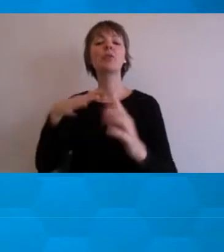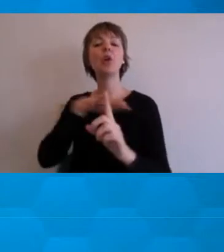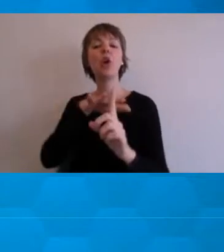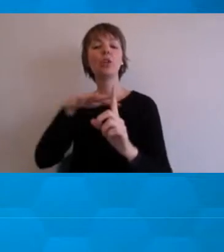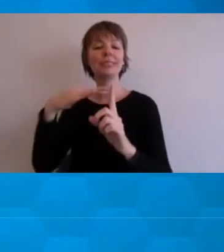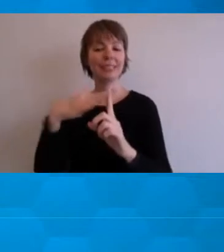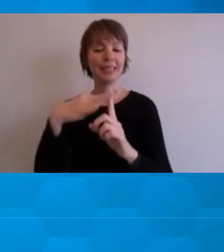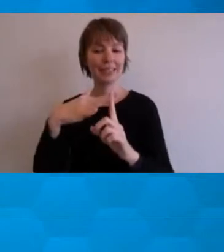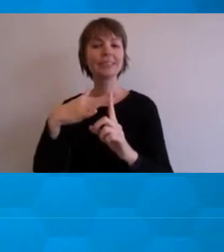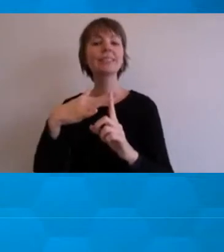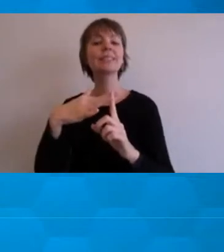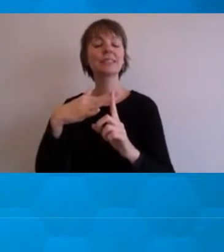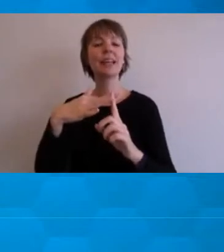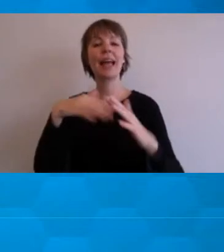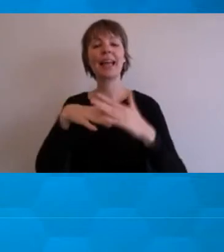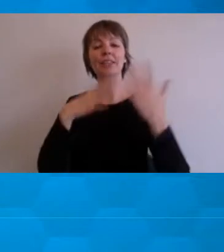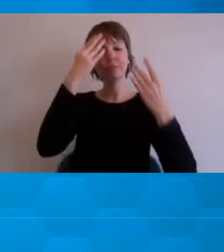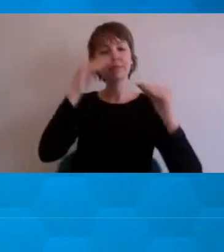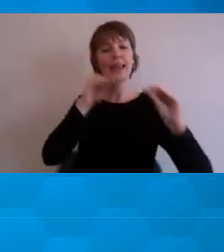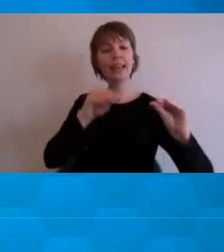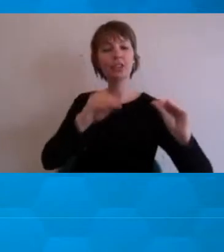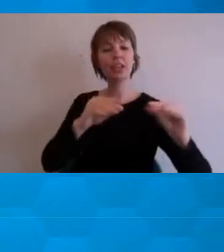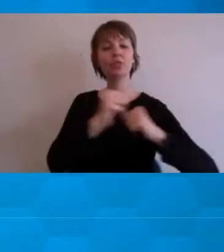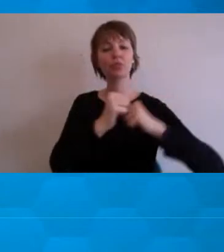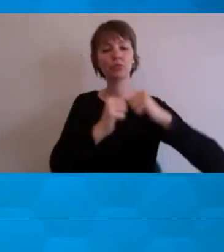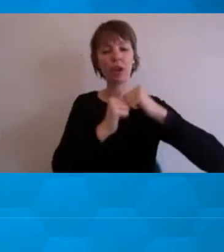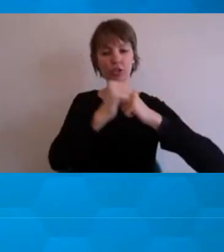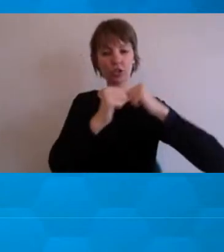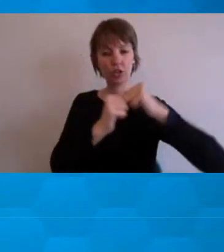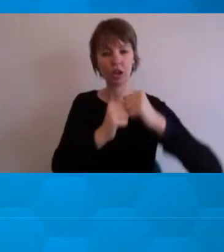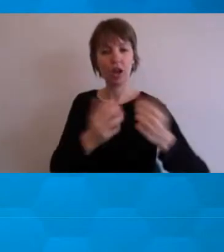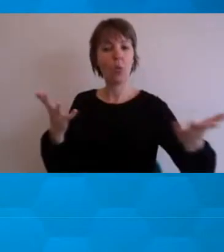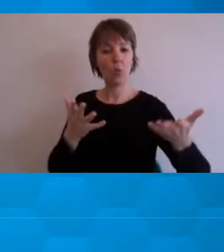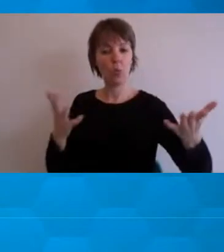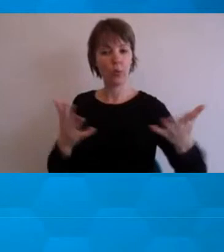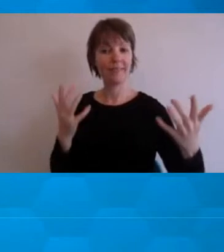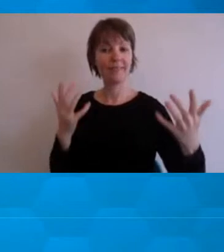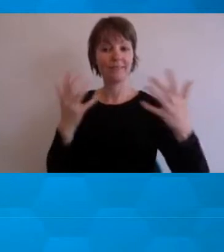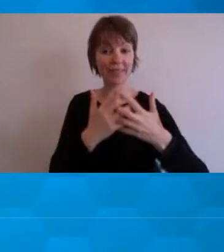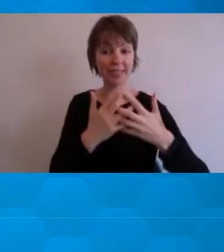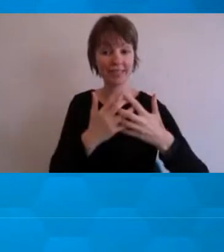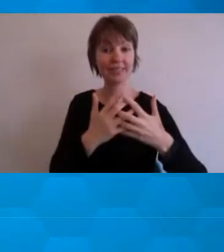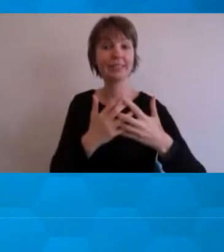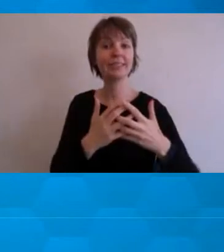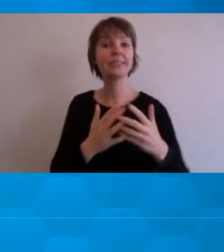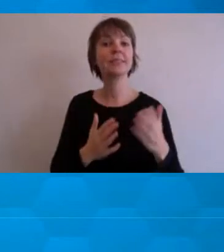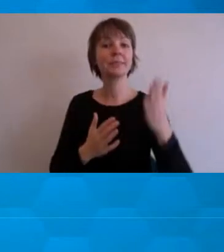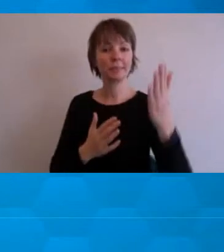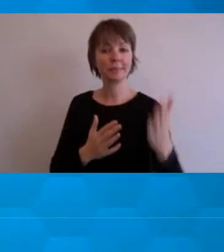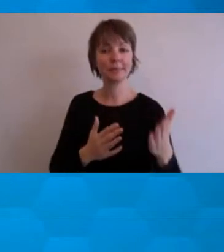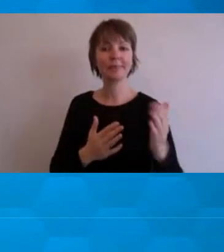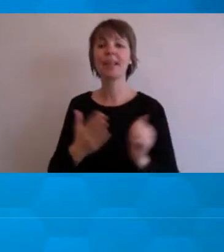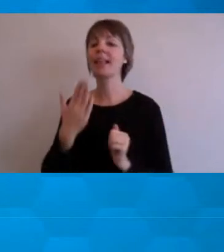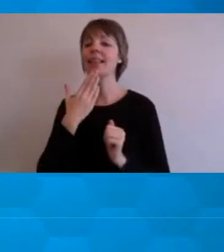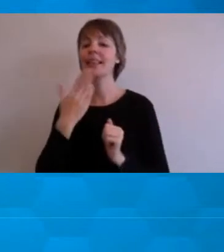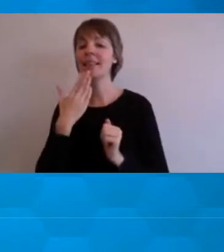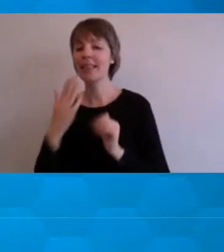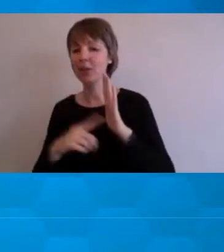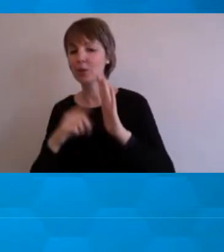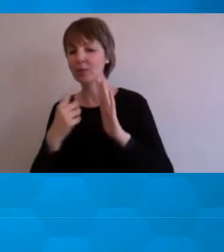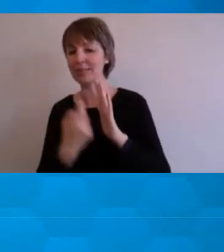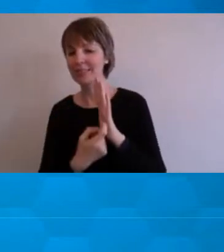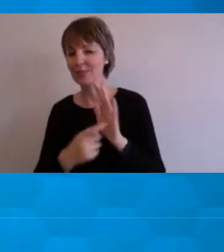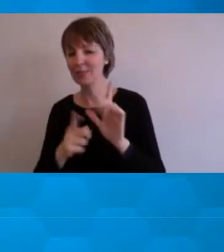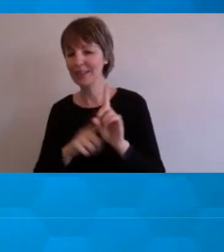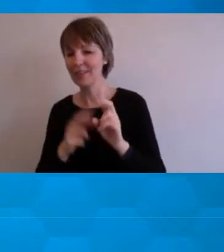pedagogical structure, this would fit here, and I thank Terry Cummings for this, which I really liked, where you have